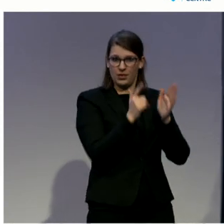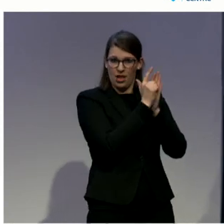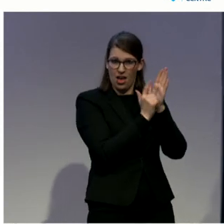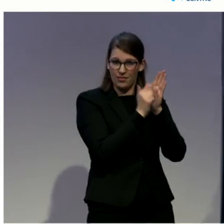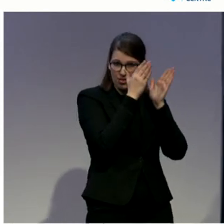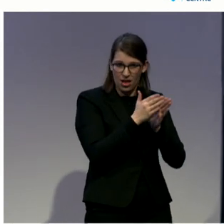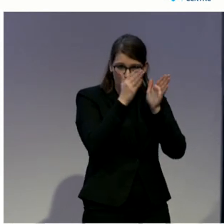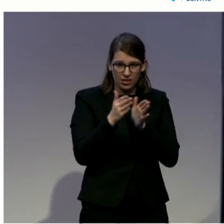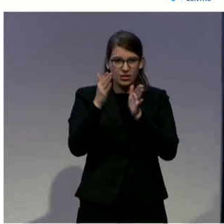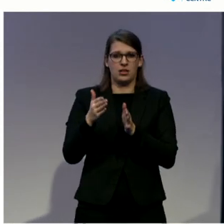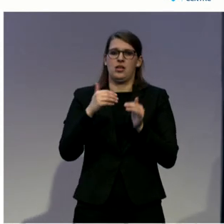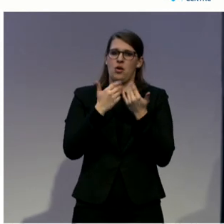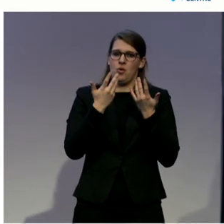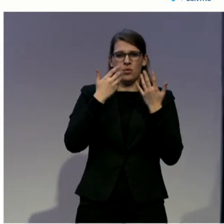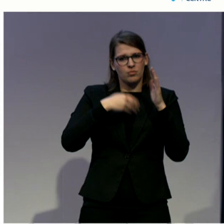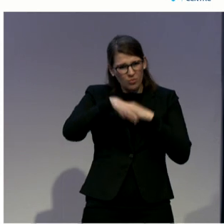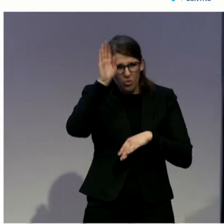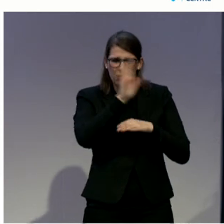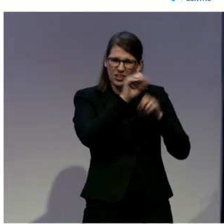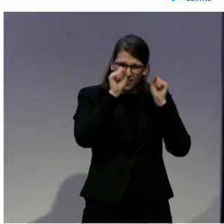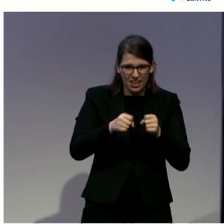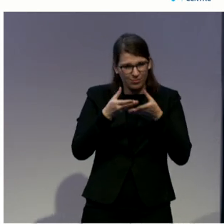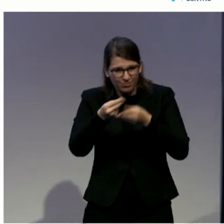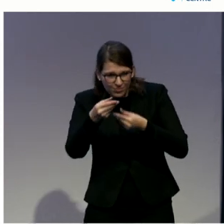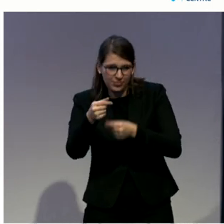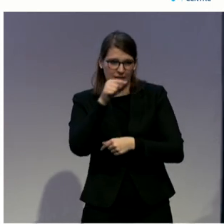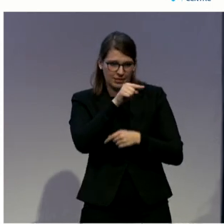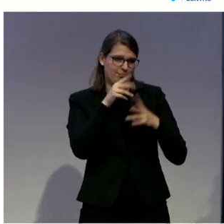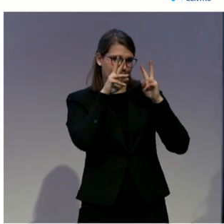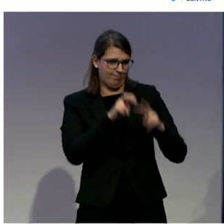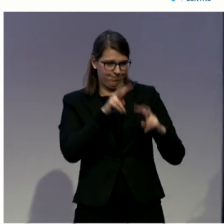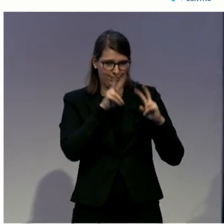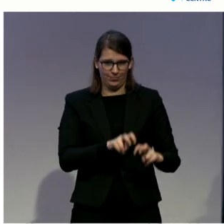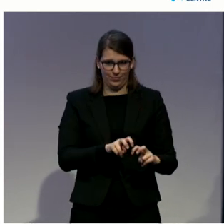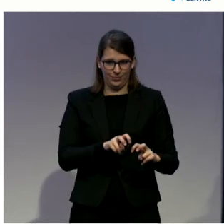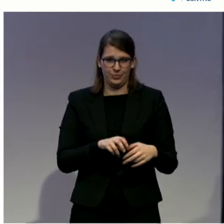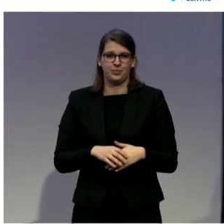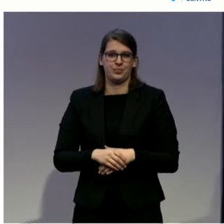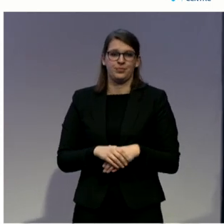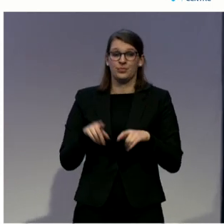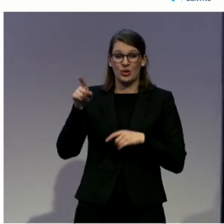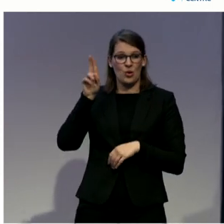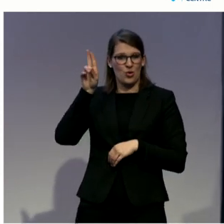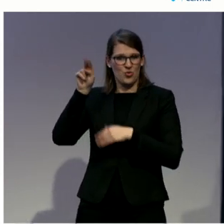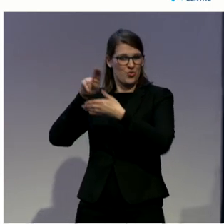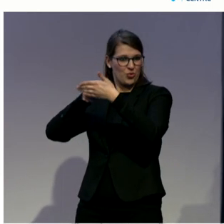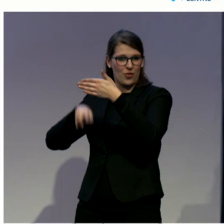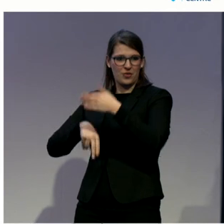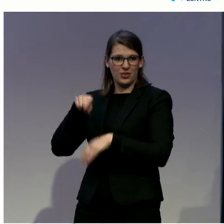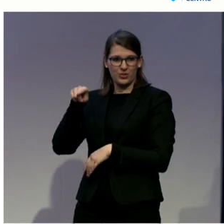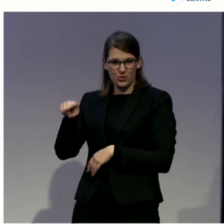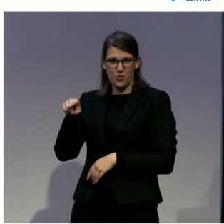The international legal framework includes the UN Convention on the Rights of Persons with Disabilities, which has been ratified by